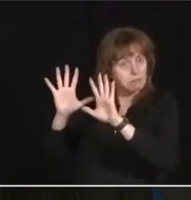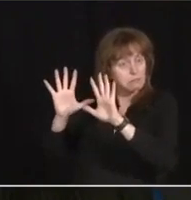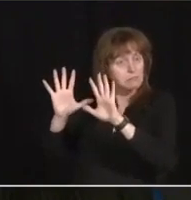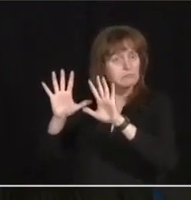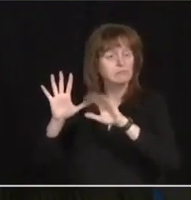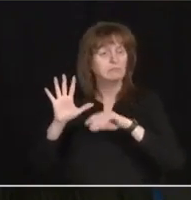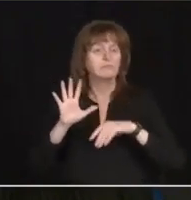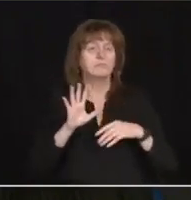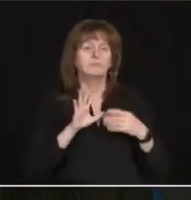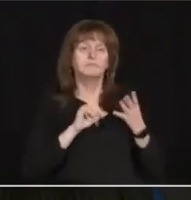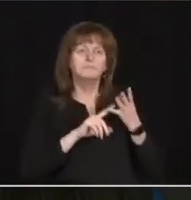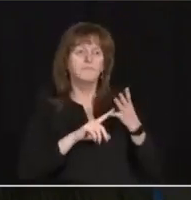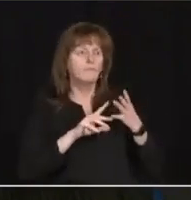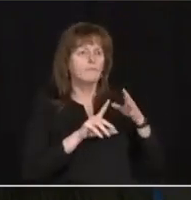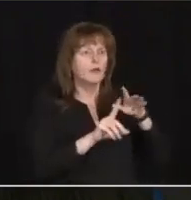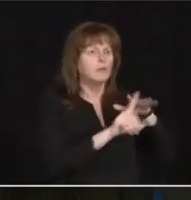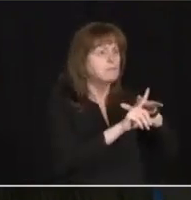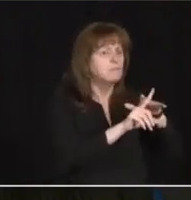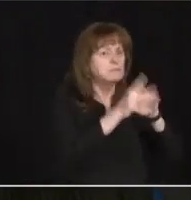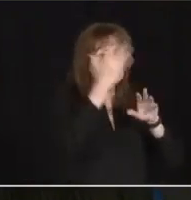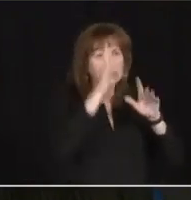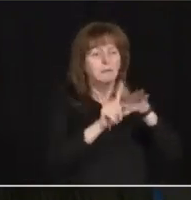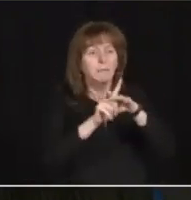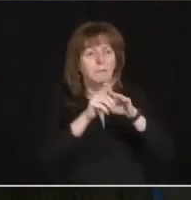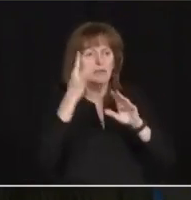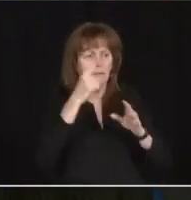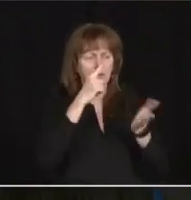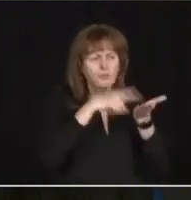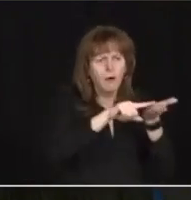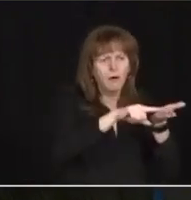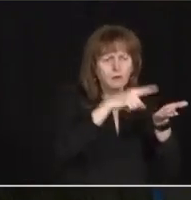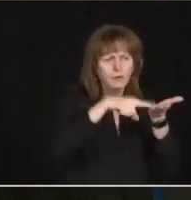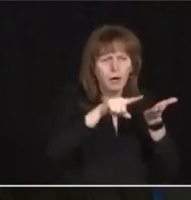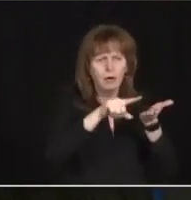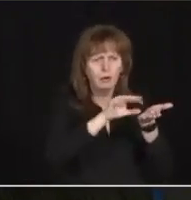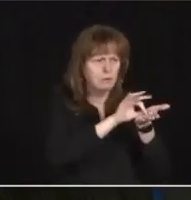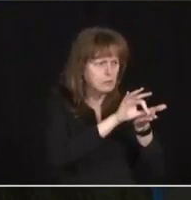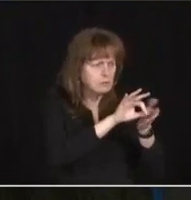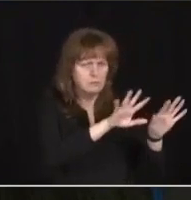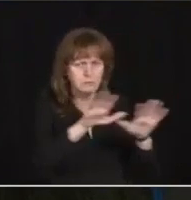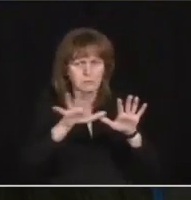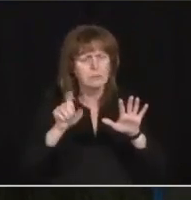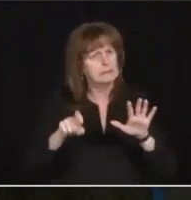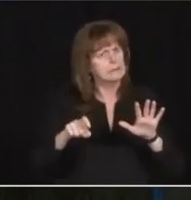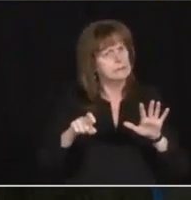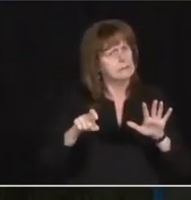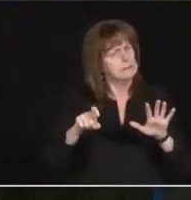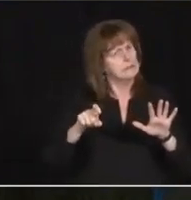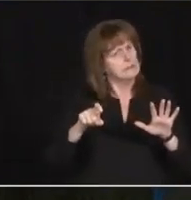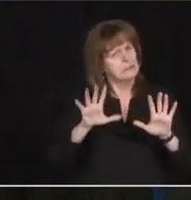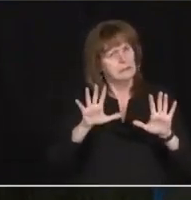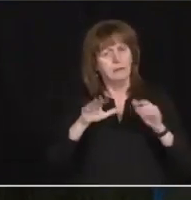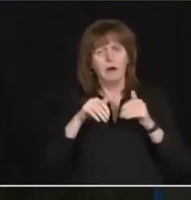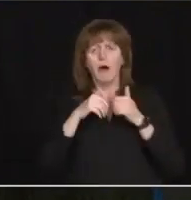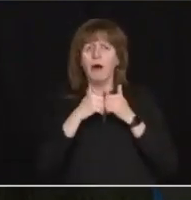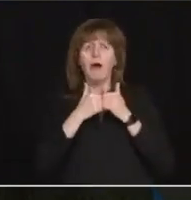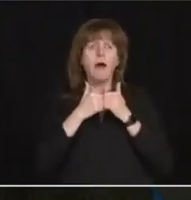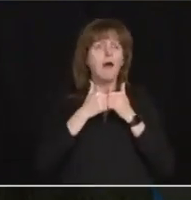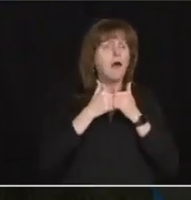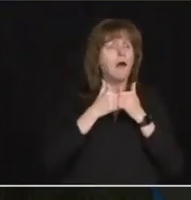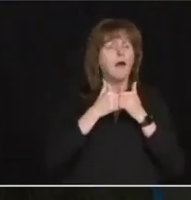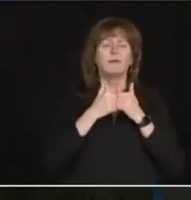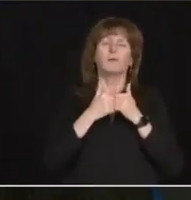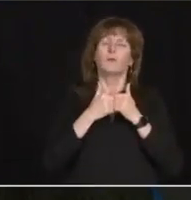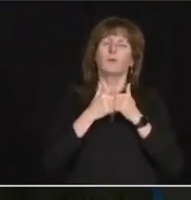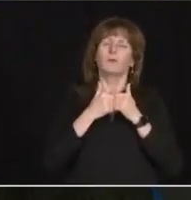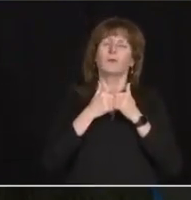The framework is about how we are re-opening, not when we are re-opening. Let